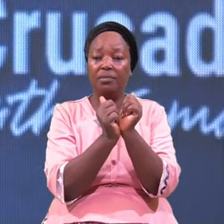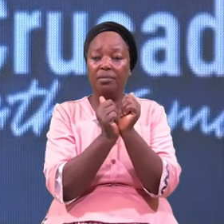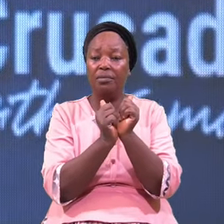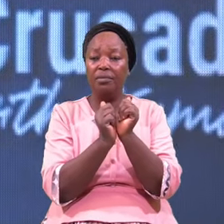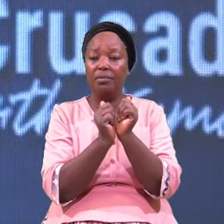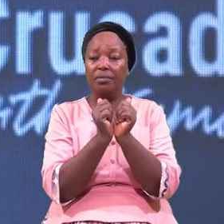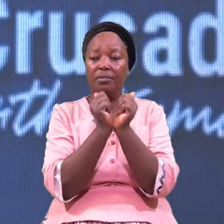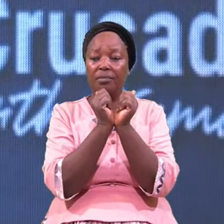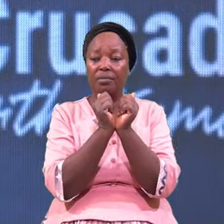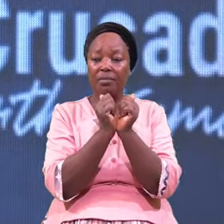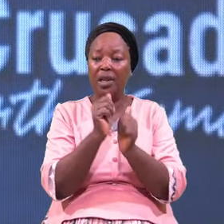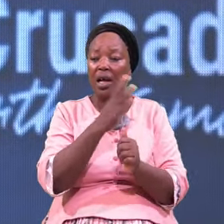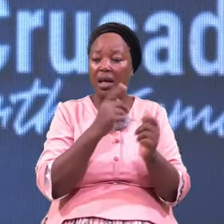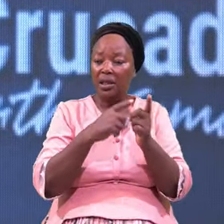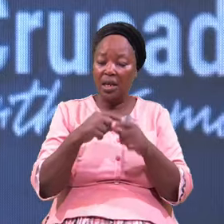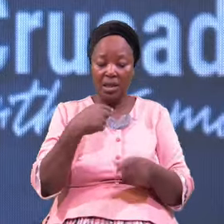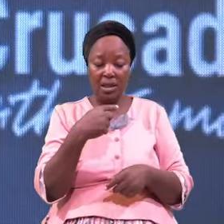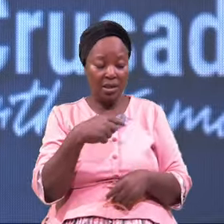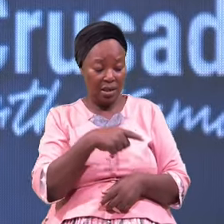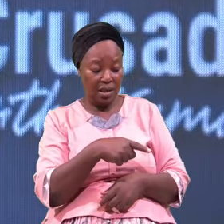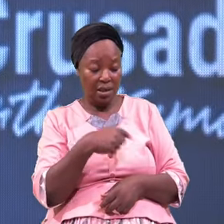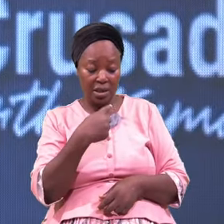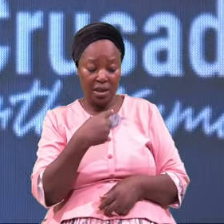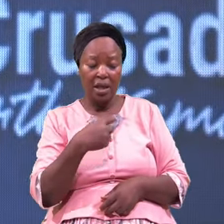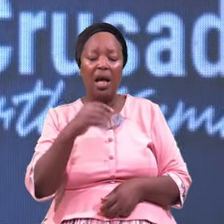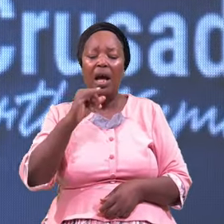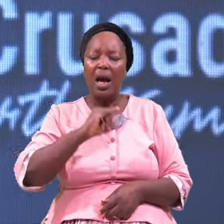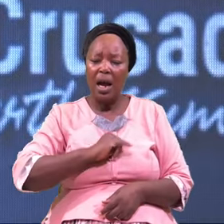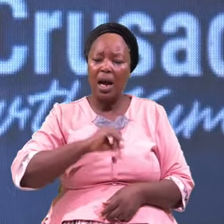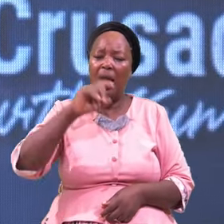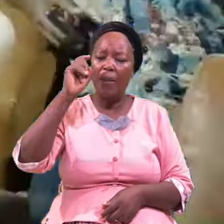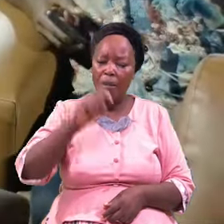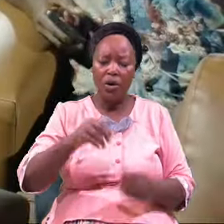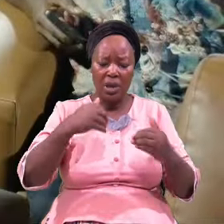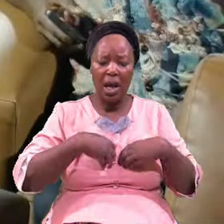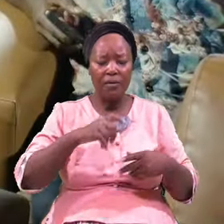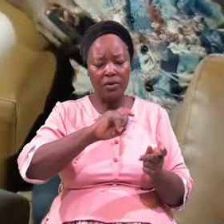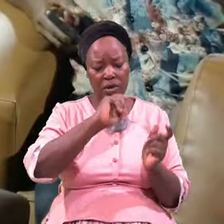And He Said I Must Have Transformation